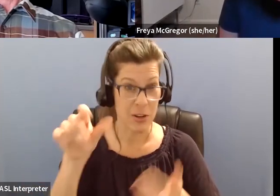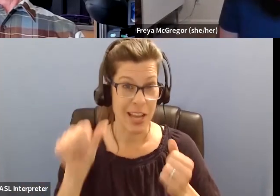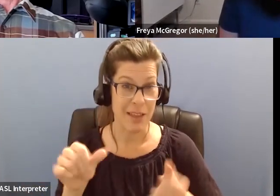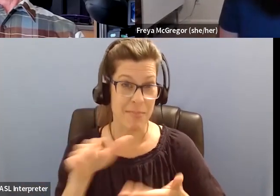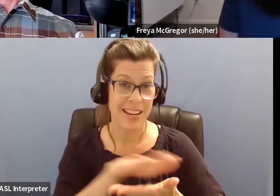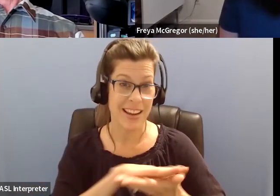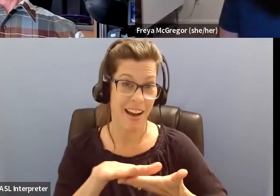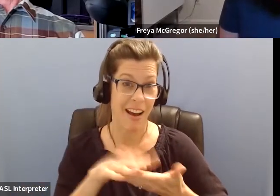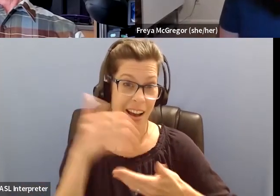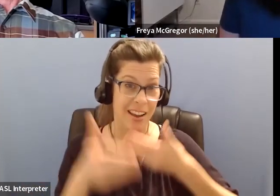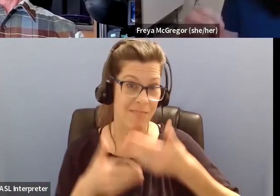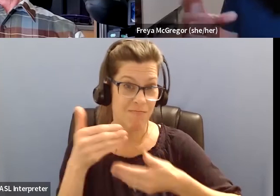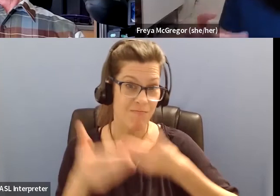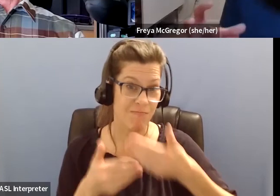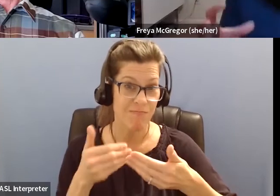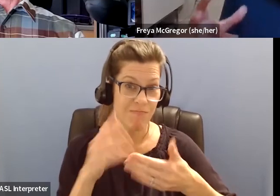um,